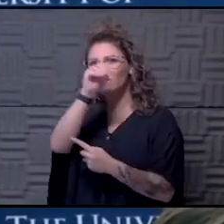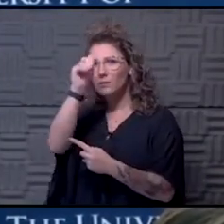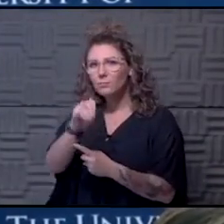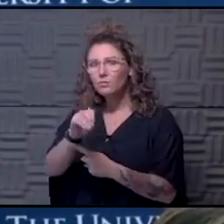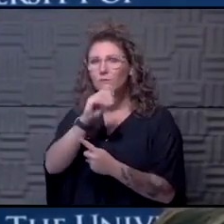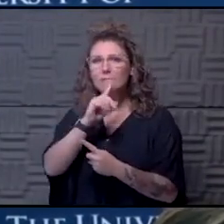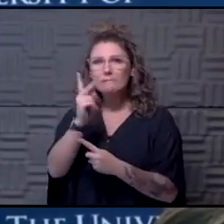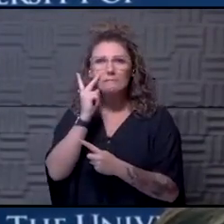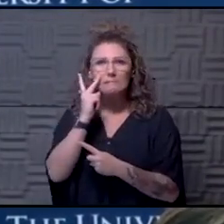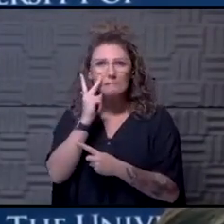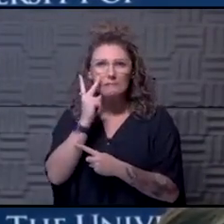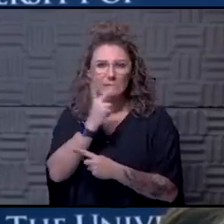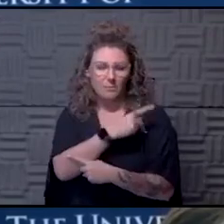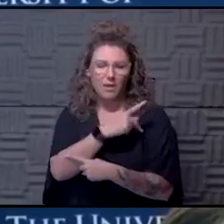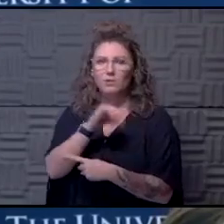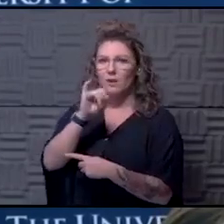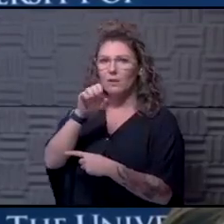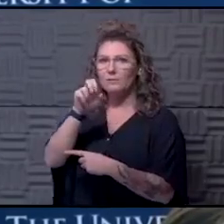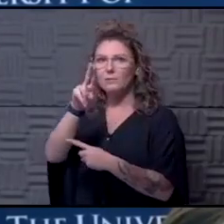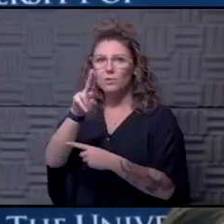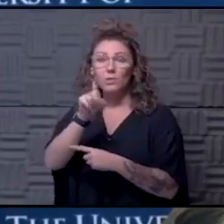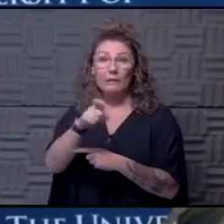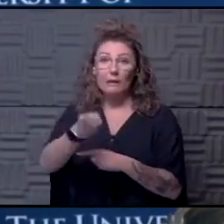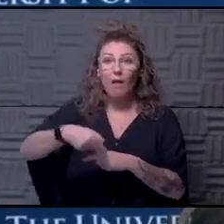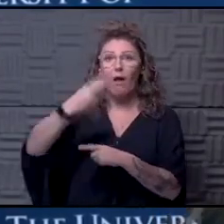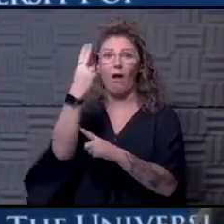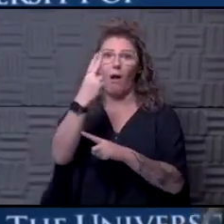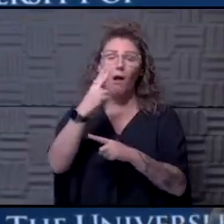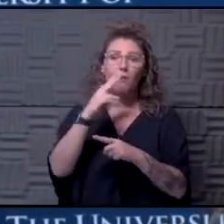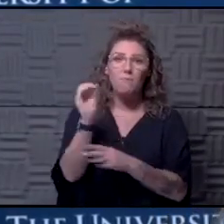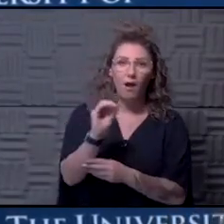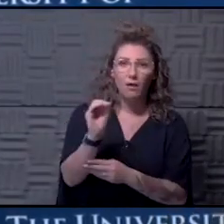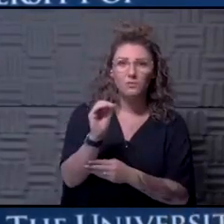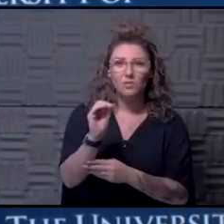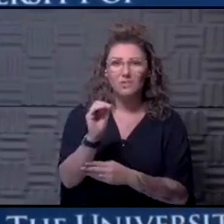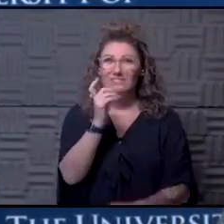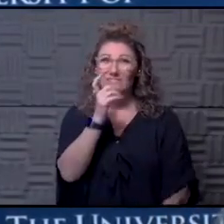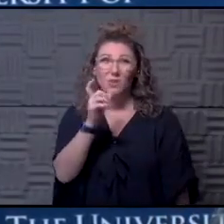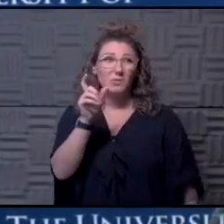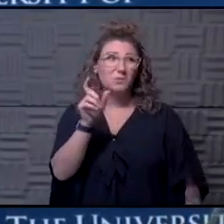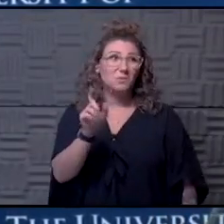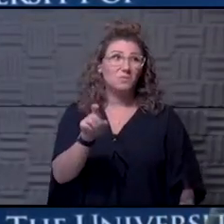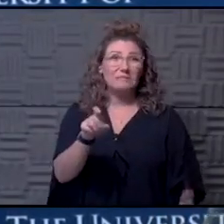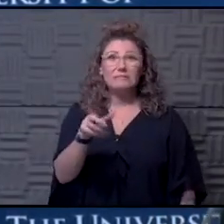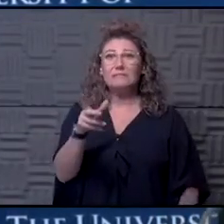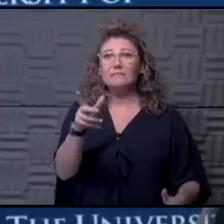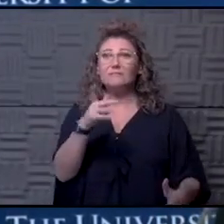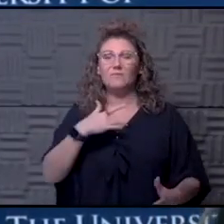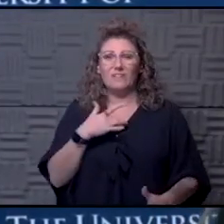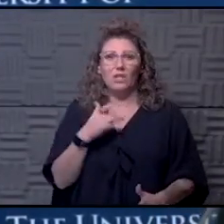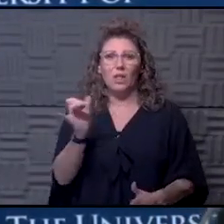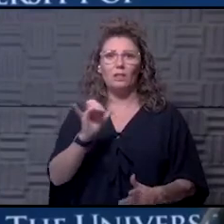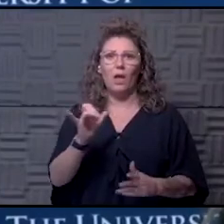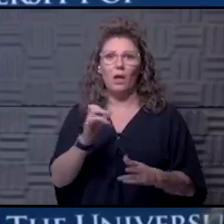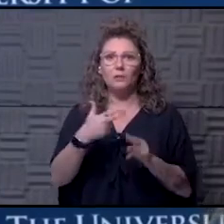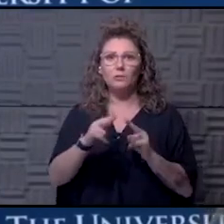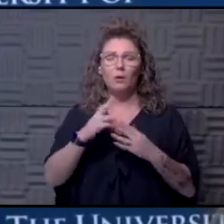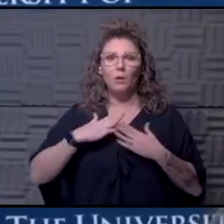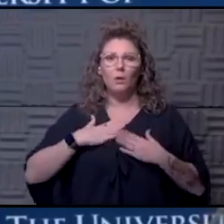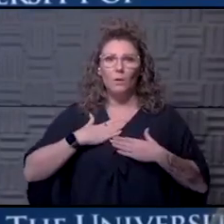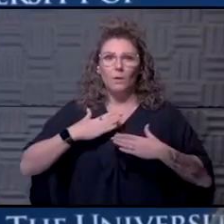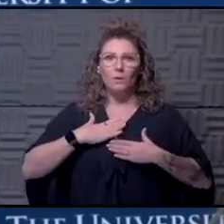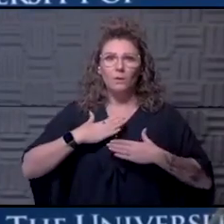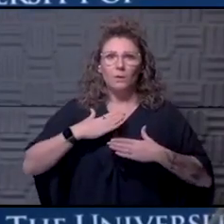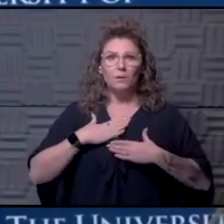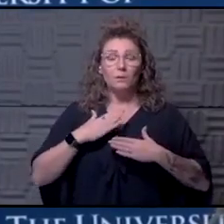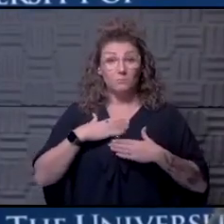ICU that need really high levels of oxygen don't necessarily feel like they're short of breath. So there is a